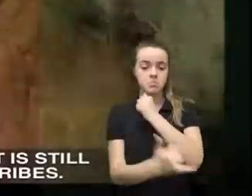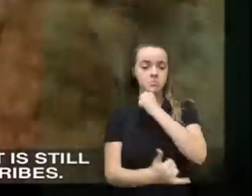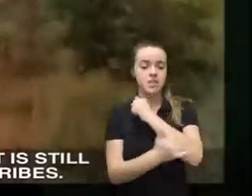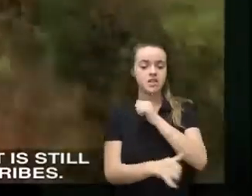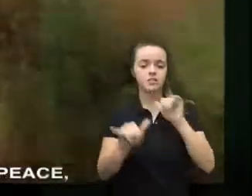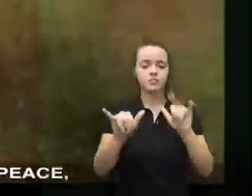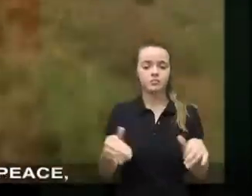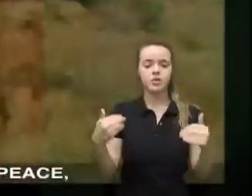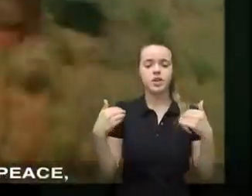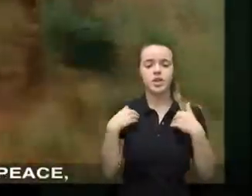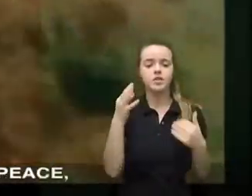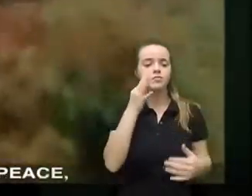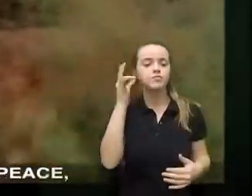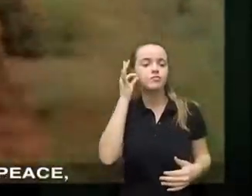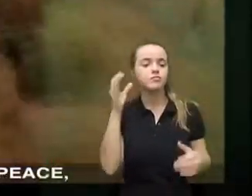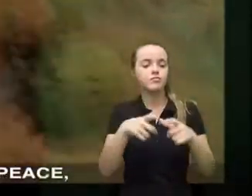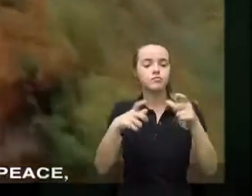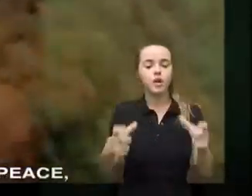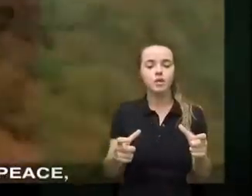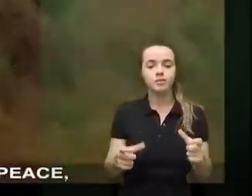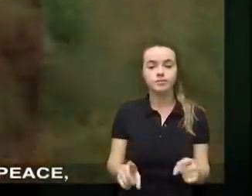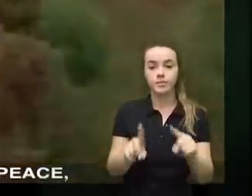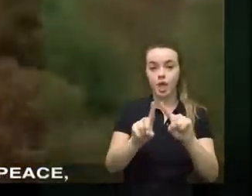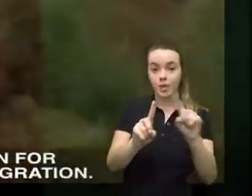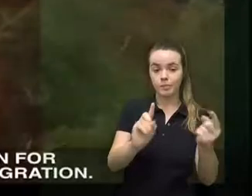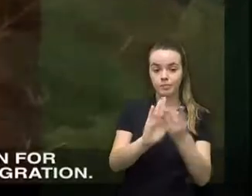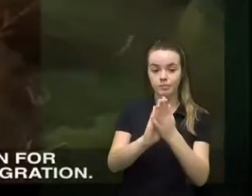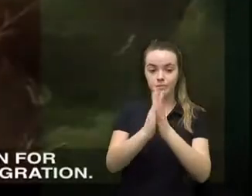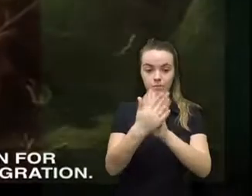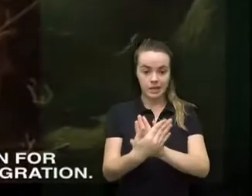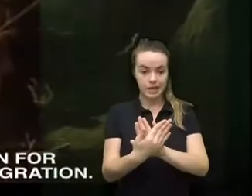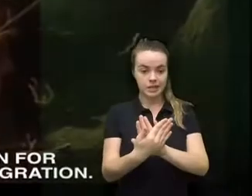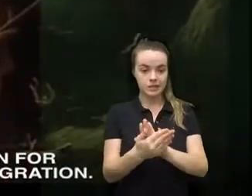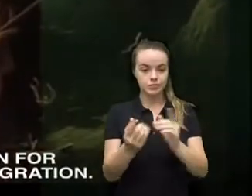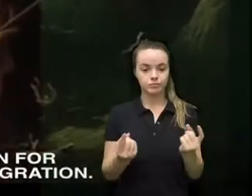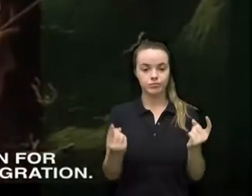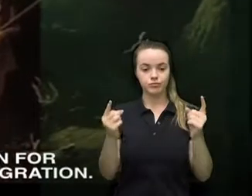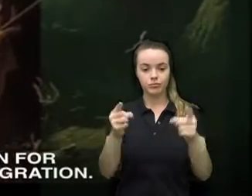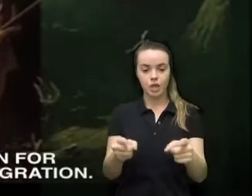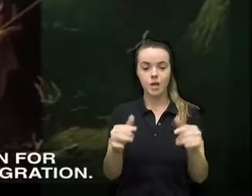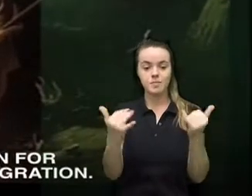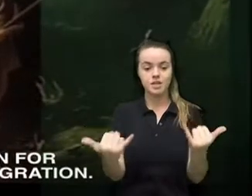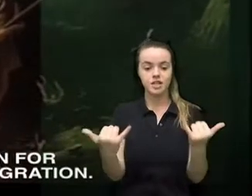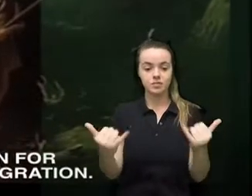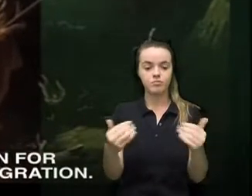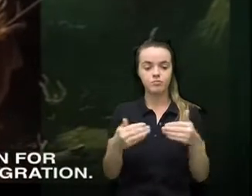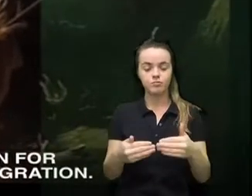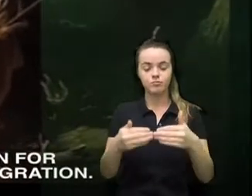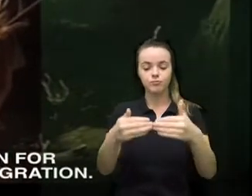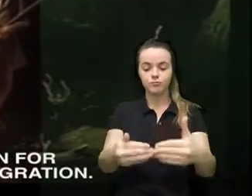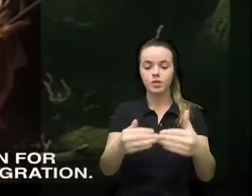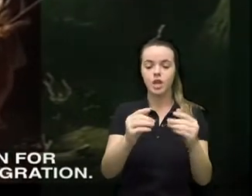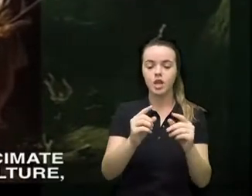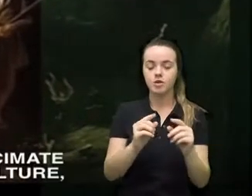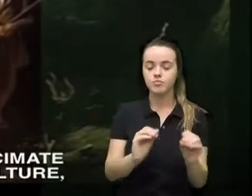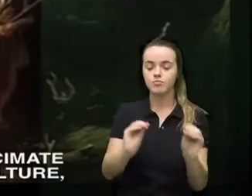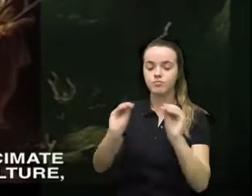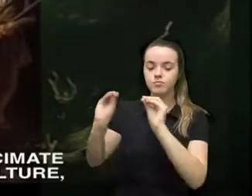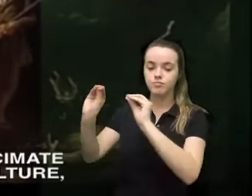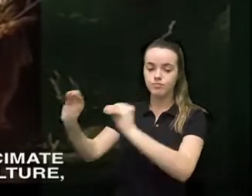Indian tribes with the coming of peace the way is now open for a steady stream of migration